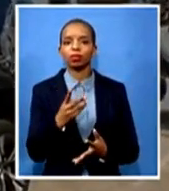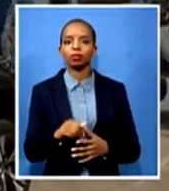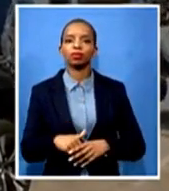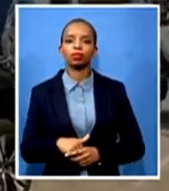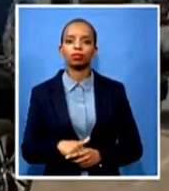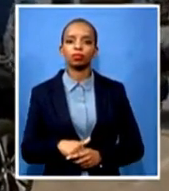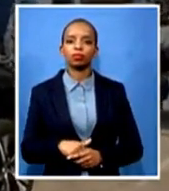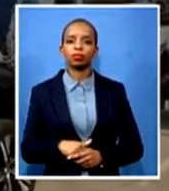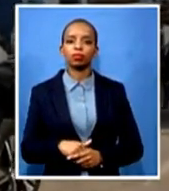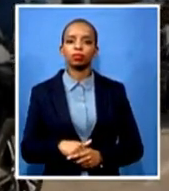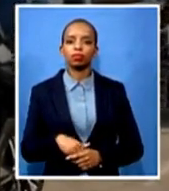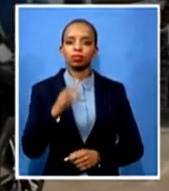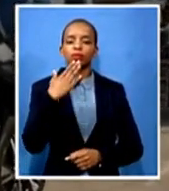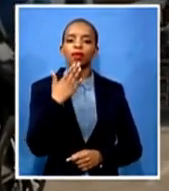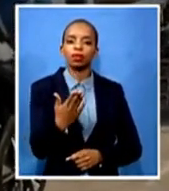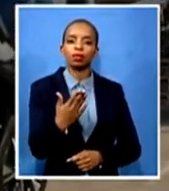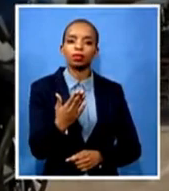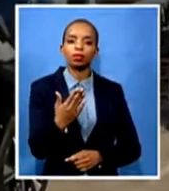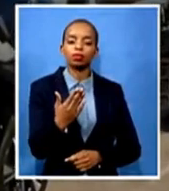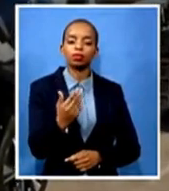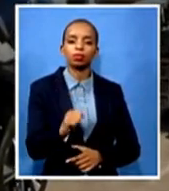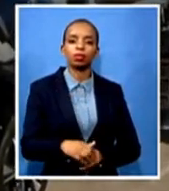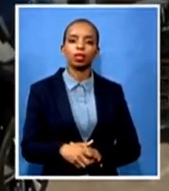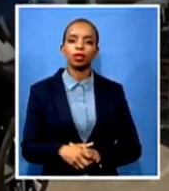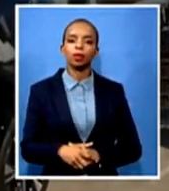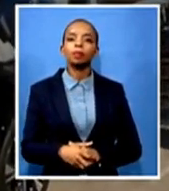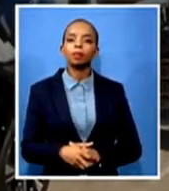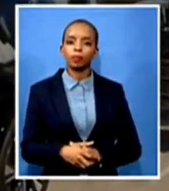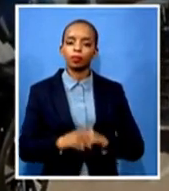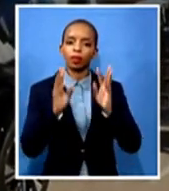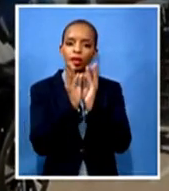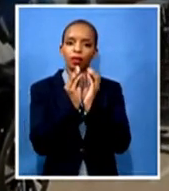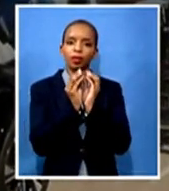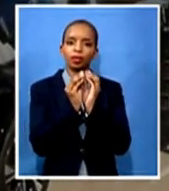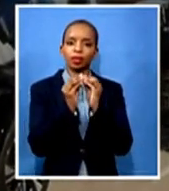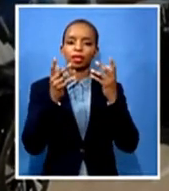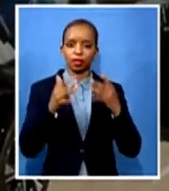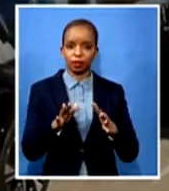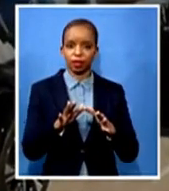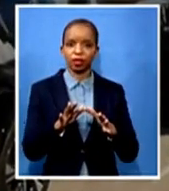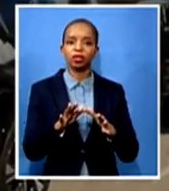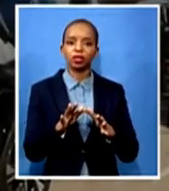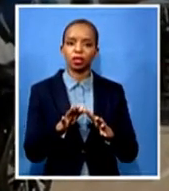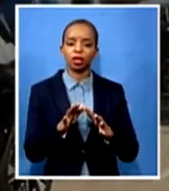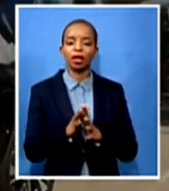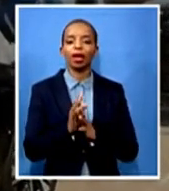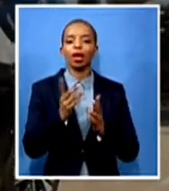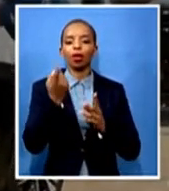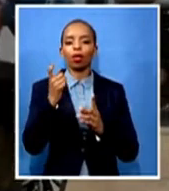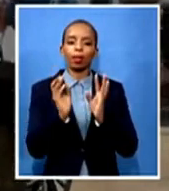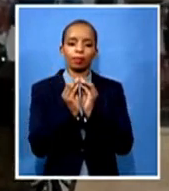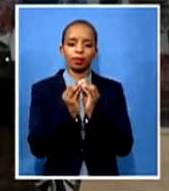Indeed, the meeting, the MEC called a meeting with the South African cricketing legend, Makayandin,